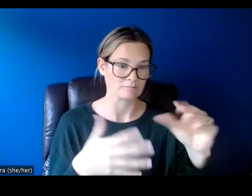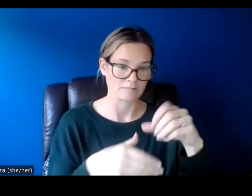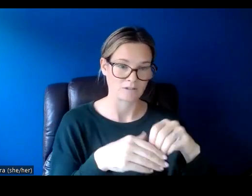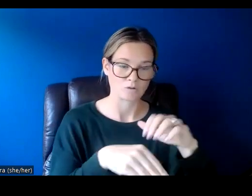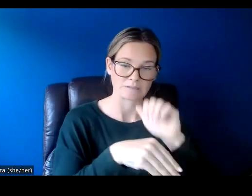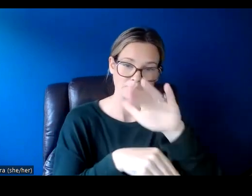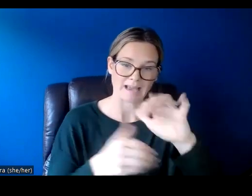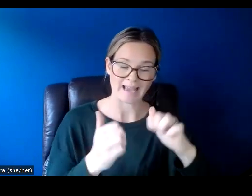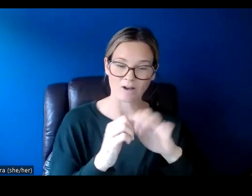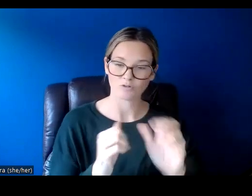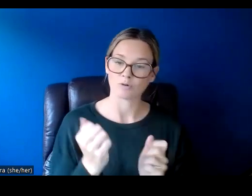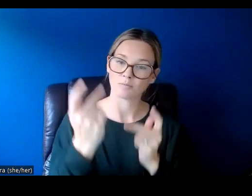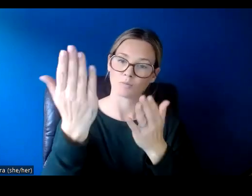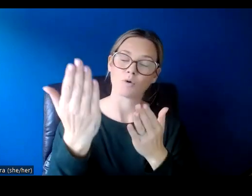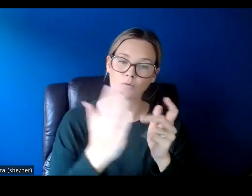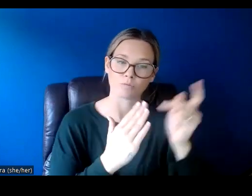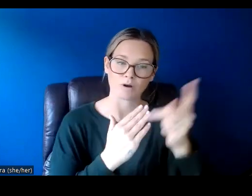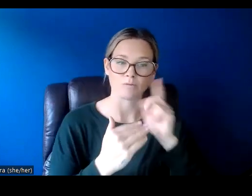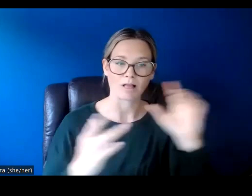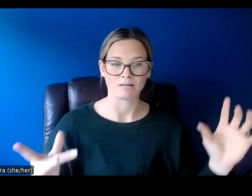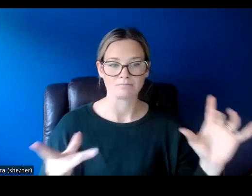and how the proposed project relates